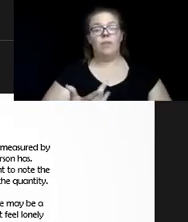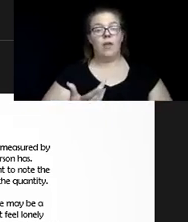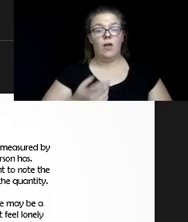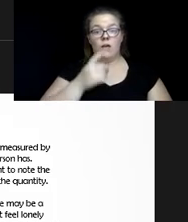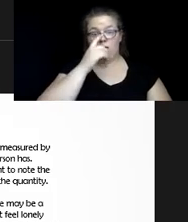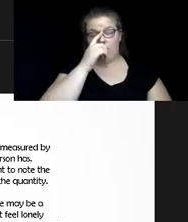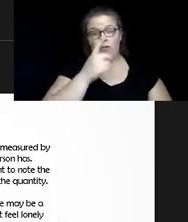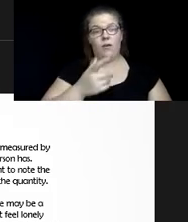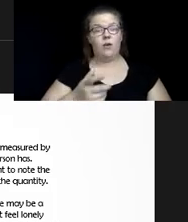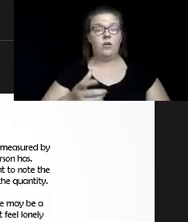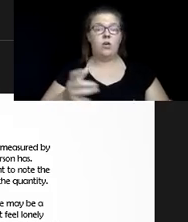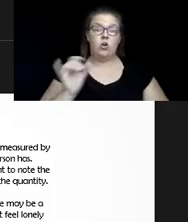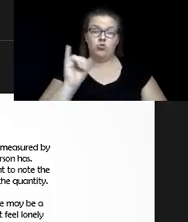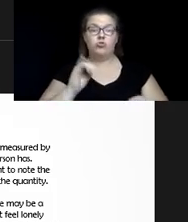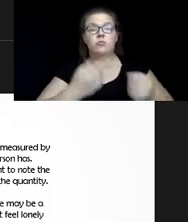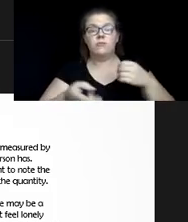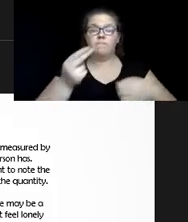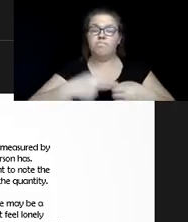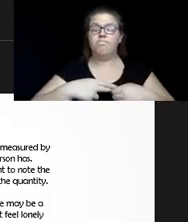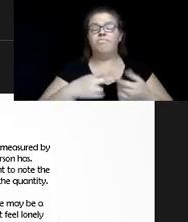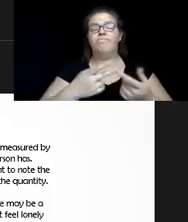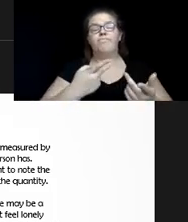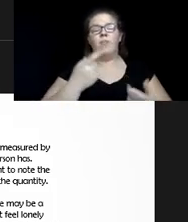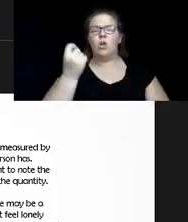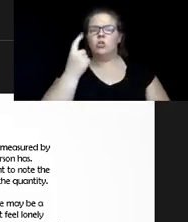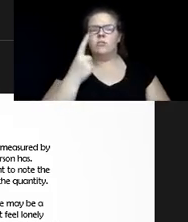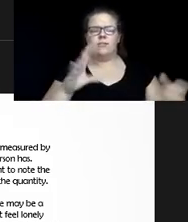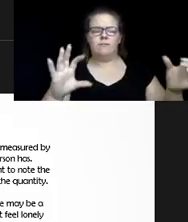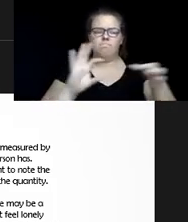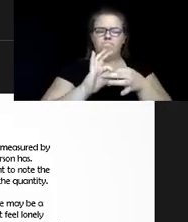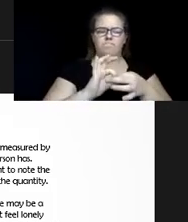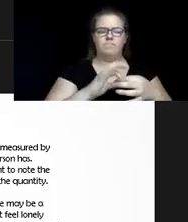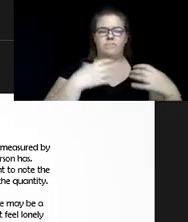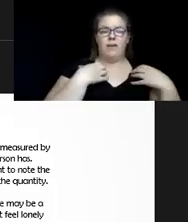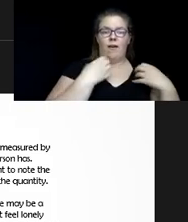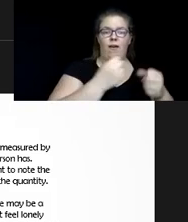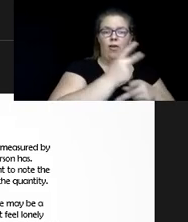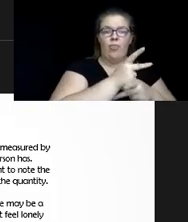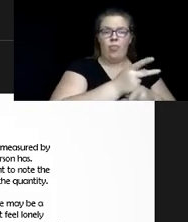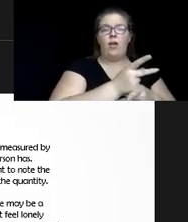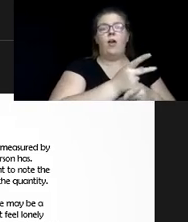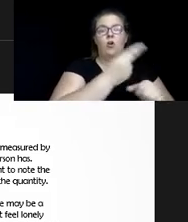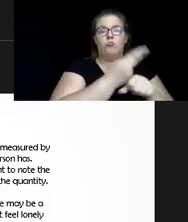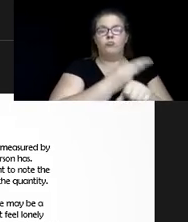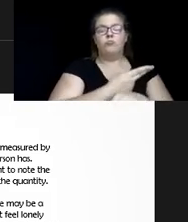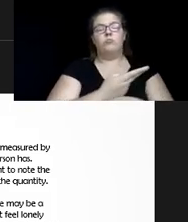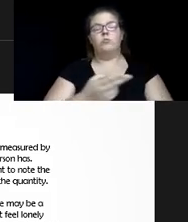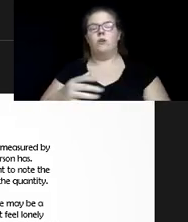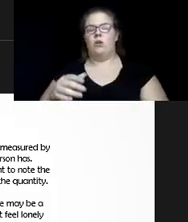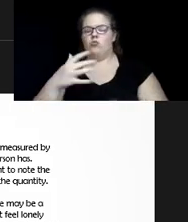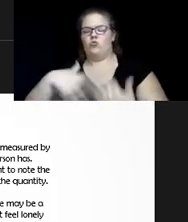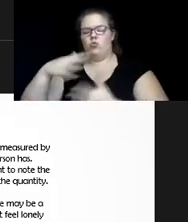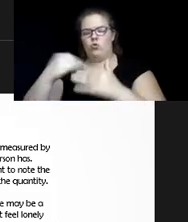have kind of jumped on the bandwagon in understanding the link between healthcare utilization and social isolation, because they're